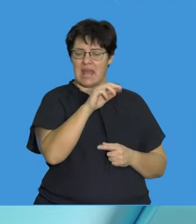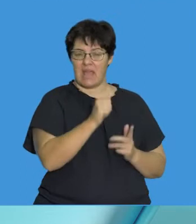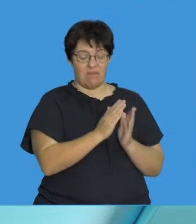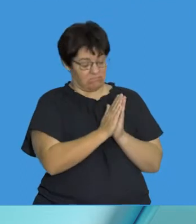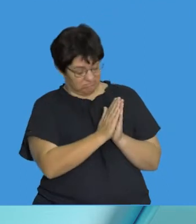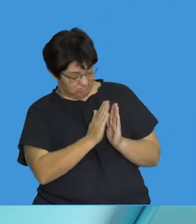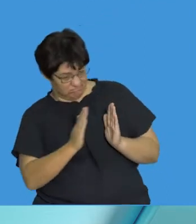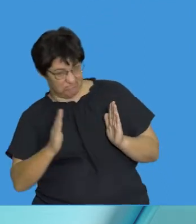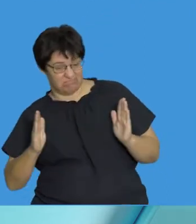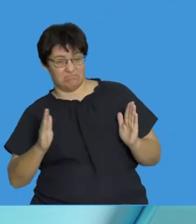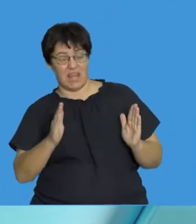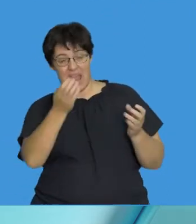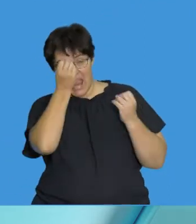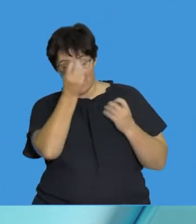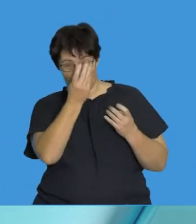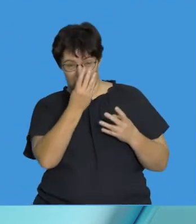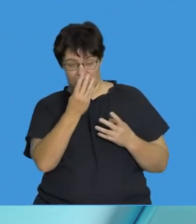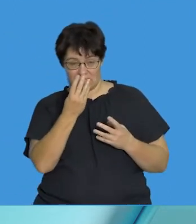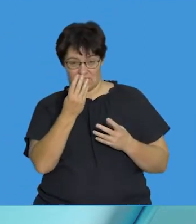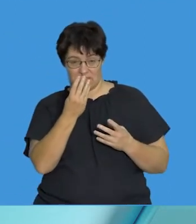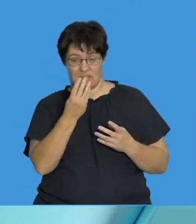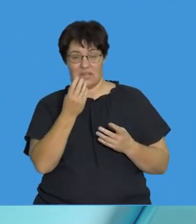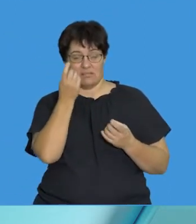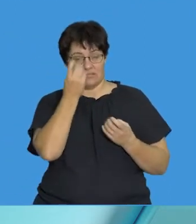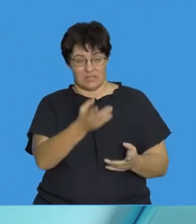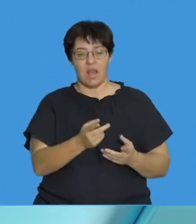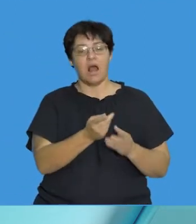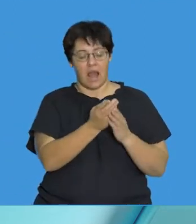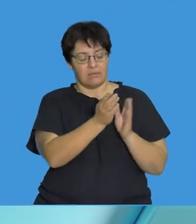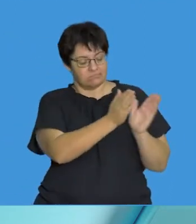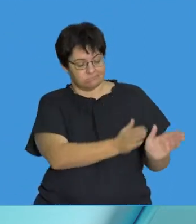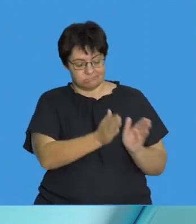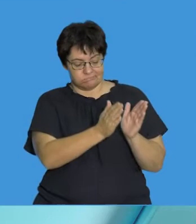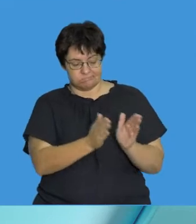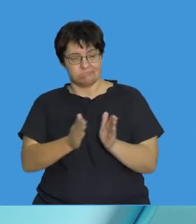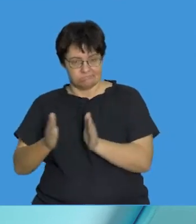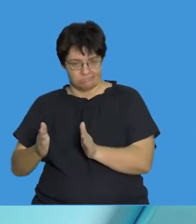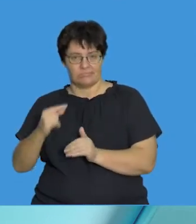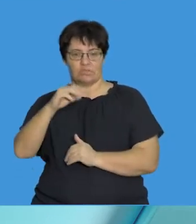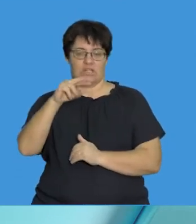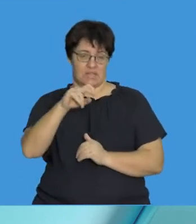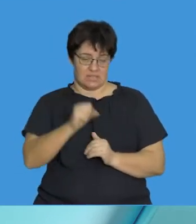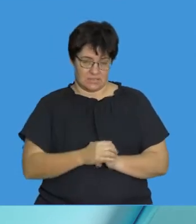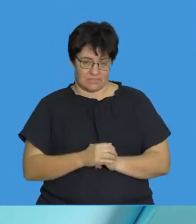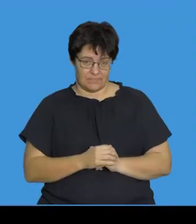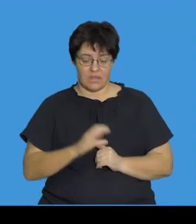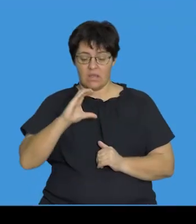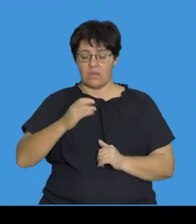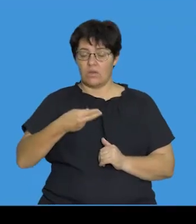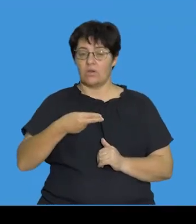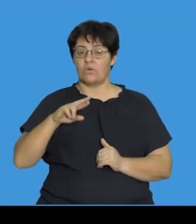long segments of genetic information broken up into genes. So, when we refer to a chromosome mutation,